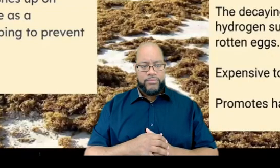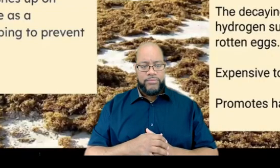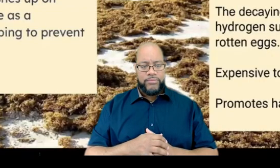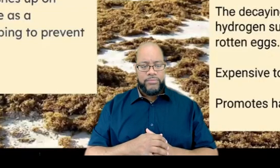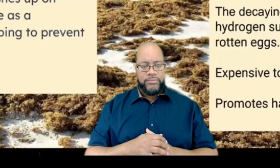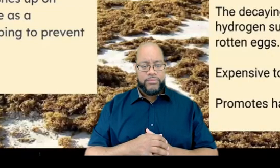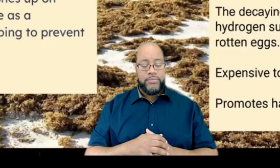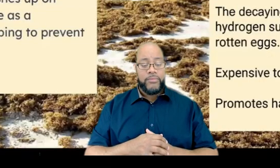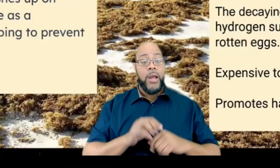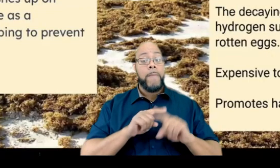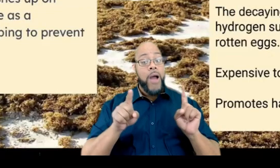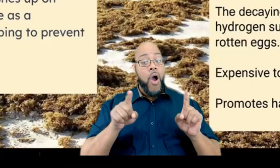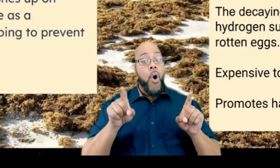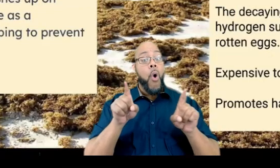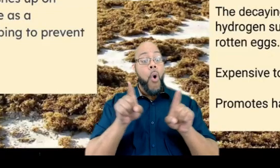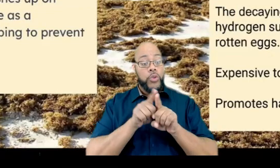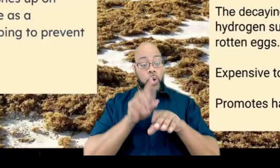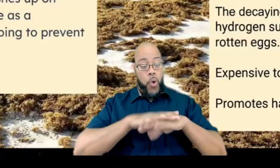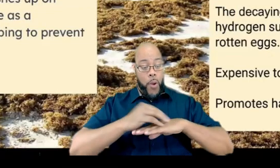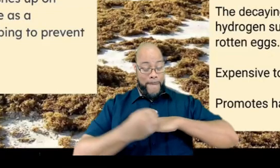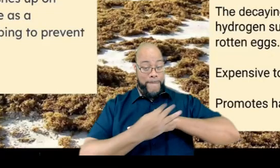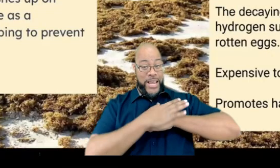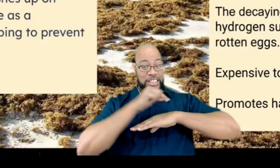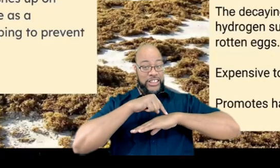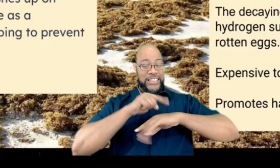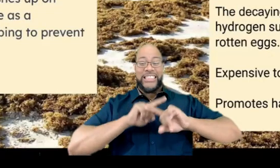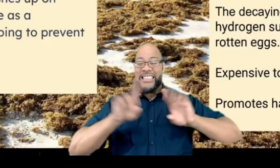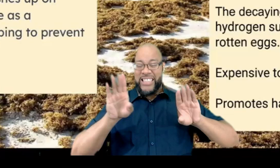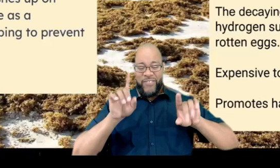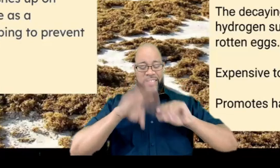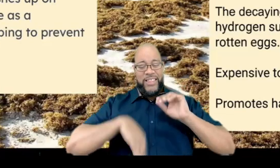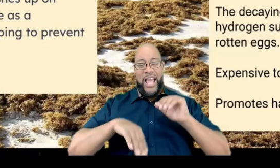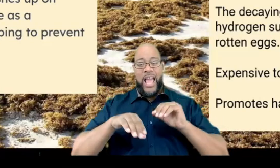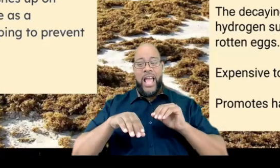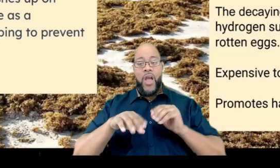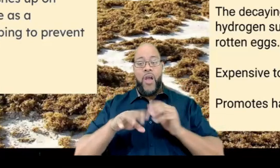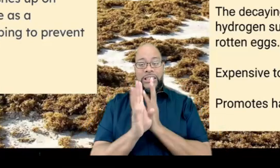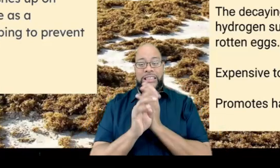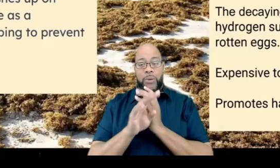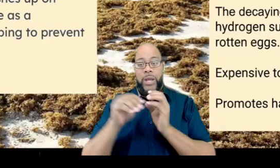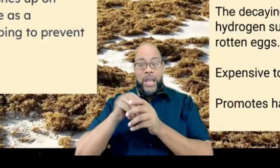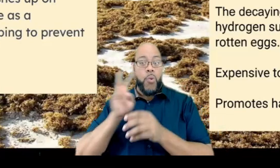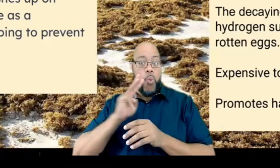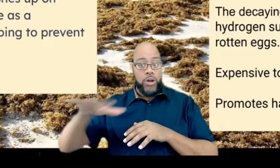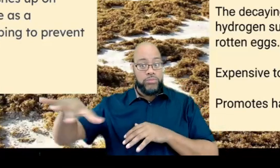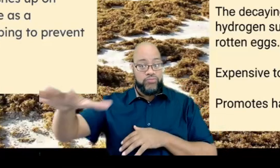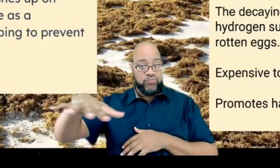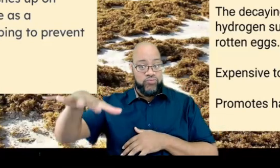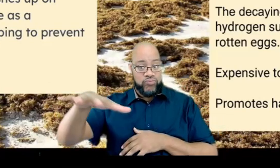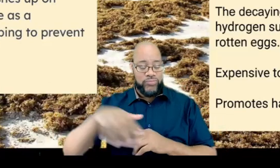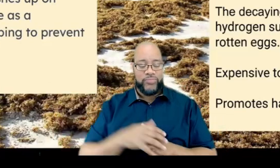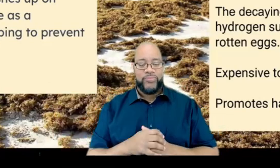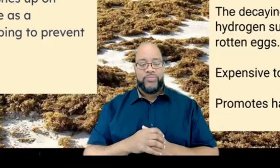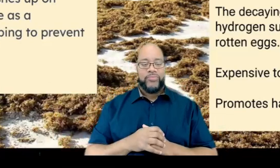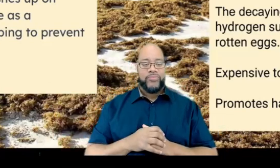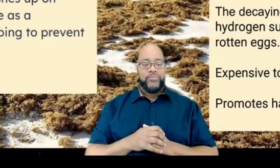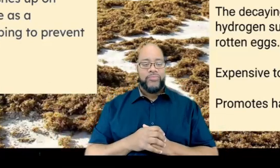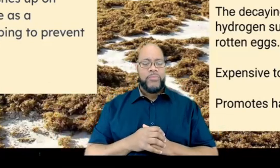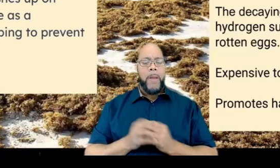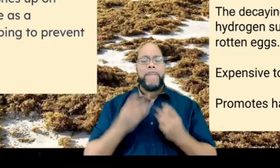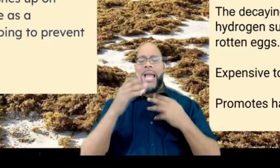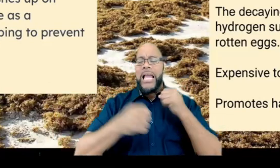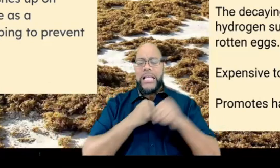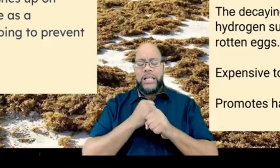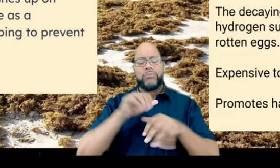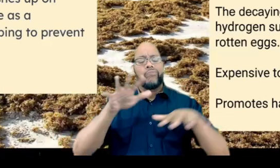But Sargasm on the shore, it's different than Sargasm out in the water. So, after years of floating,